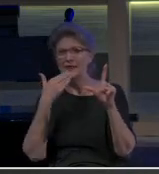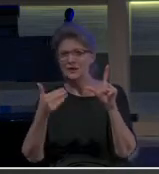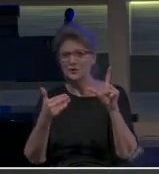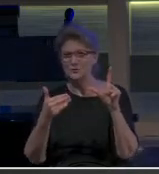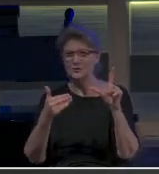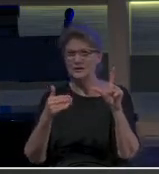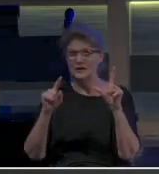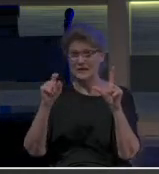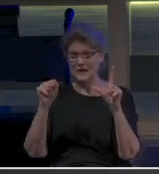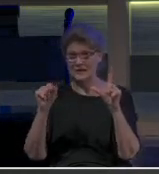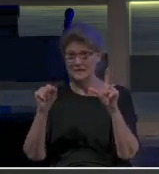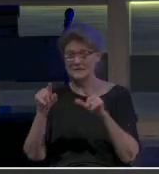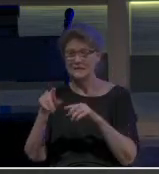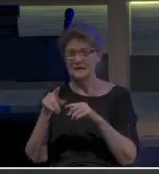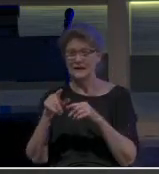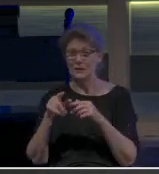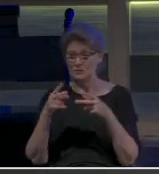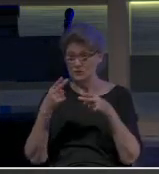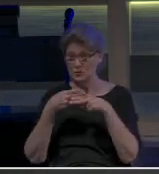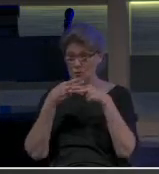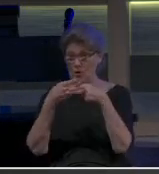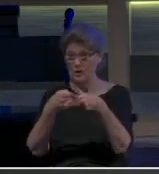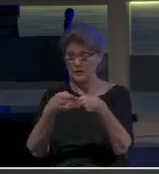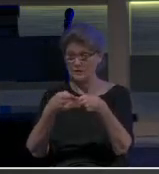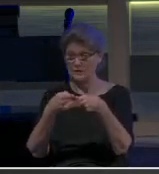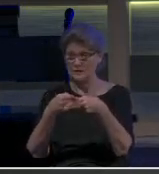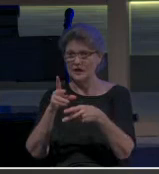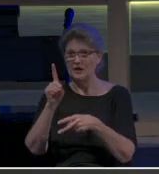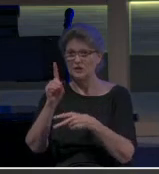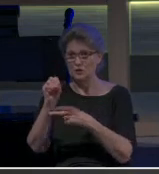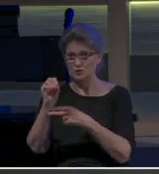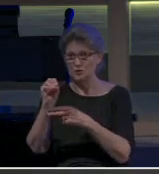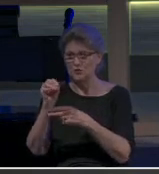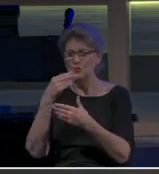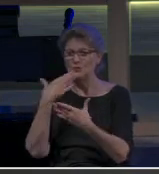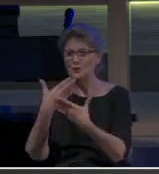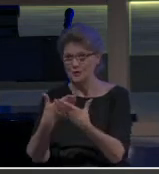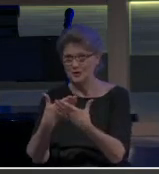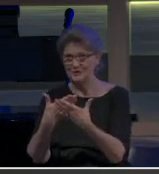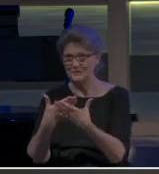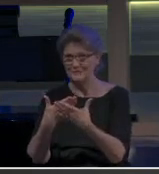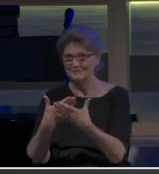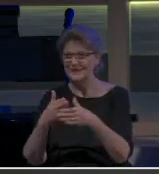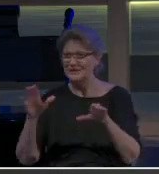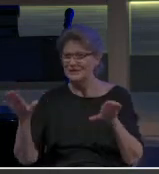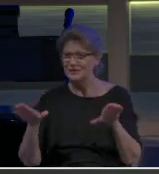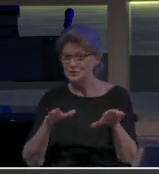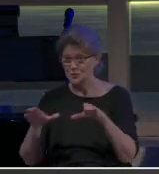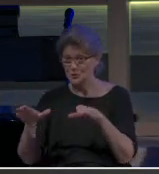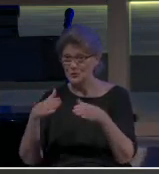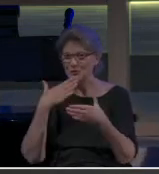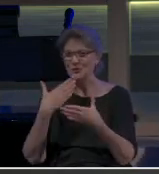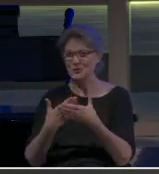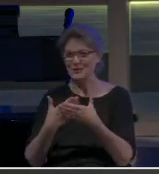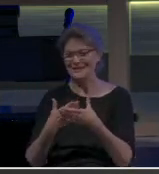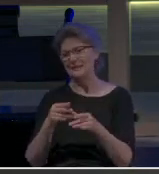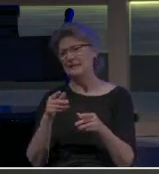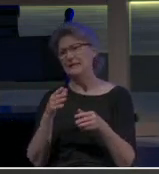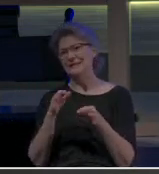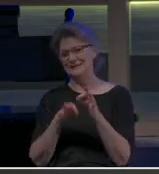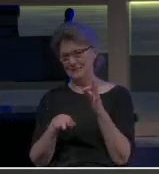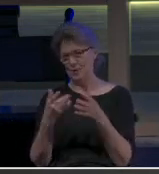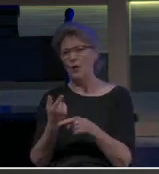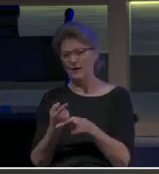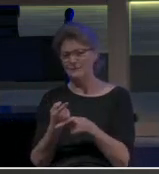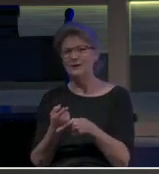So this is what we're going to call our study. In Titus, do good. I wanted to keep it simple, right? Do